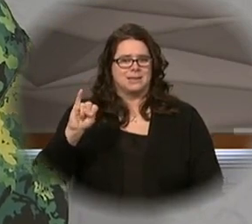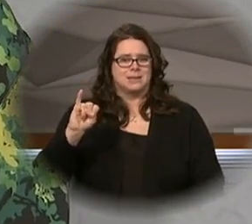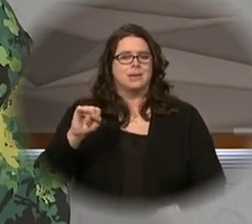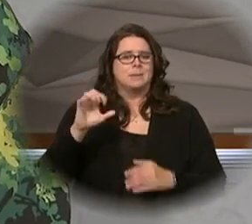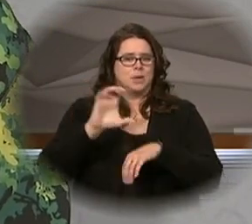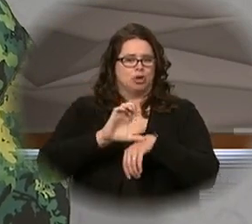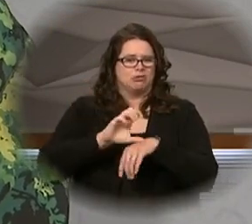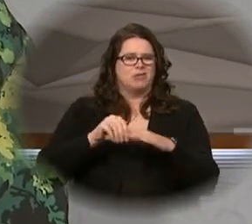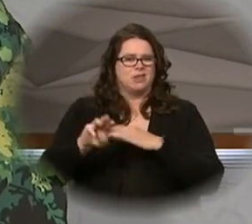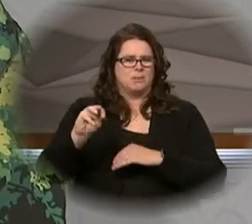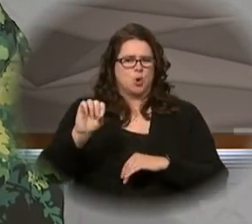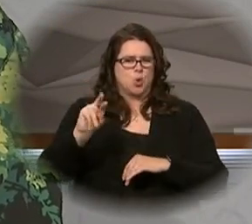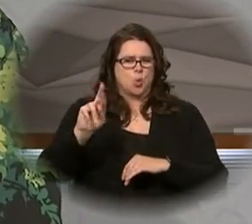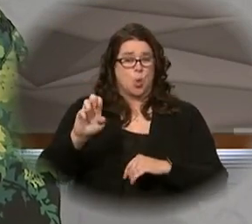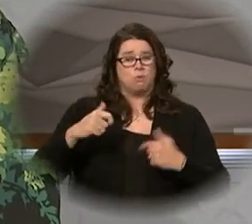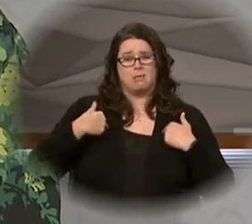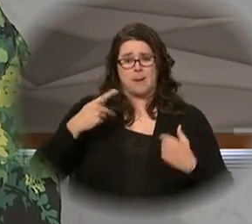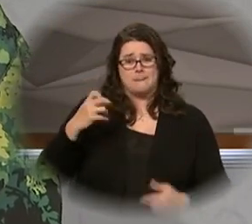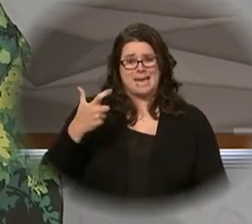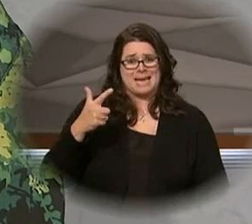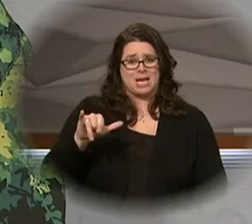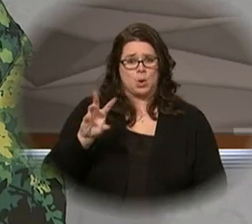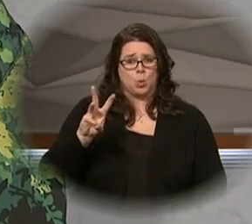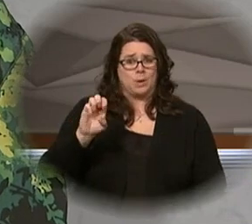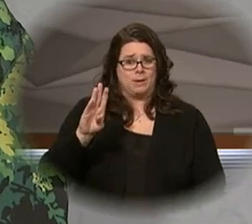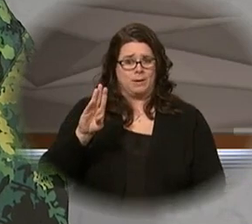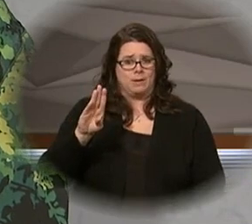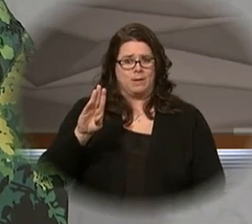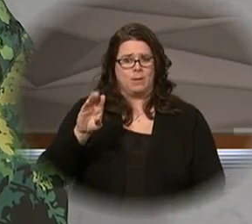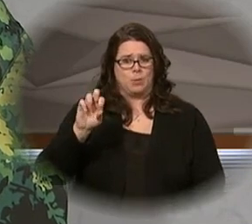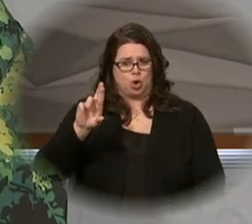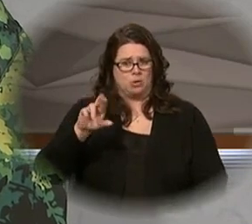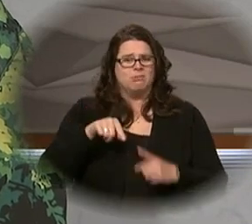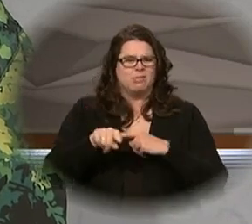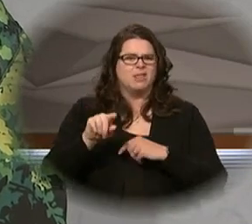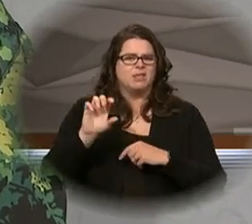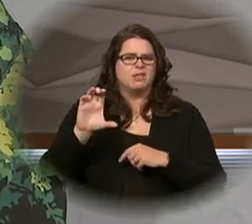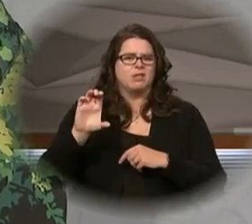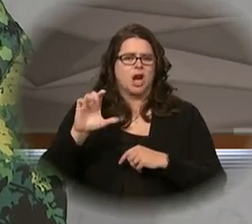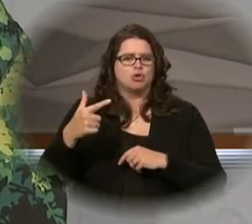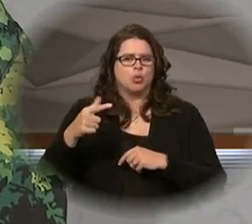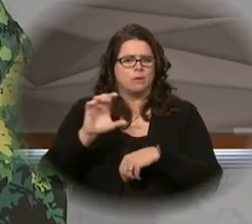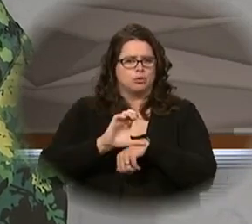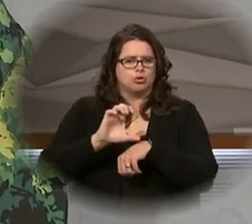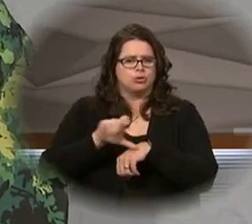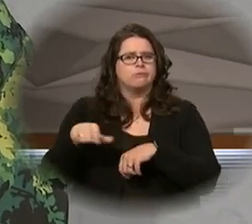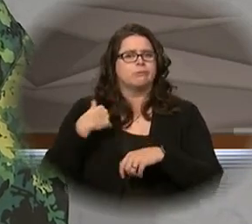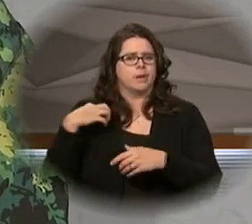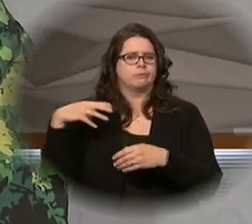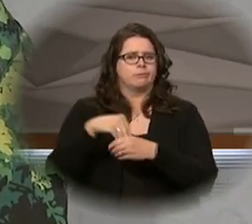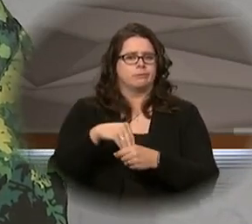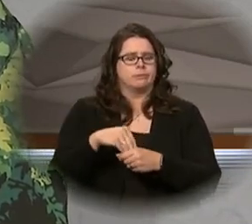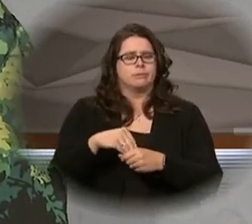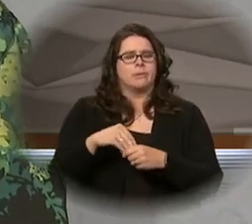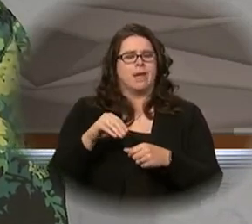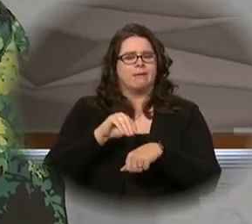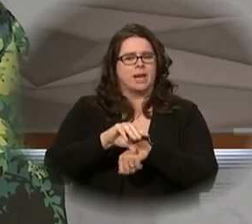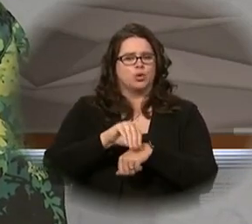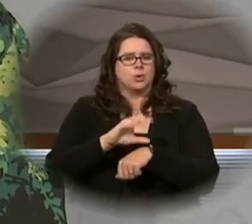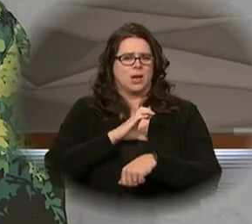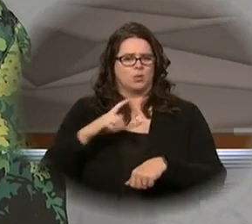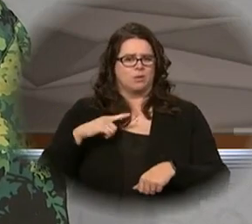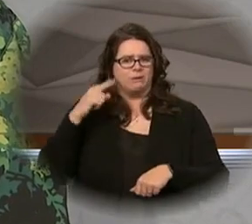am Peggy Weber, a member of St. Patrick Parish in Cottage Grove and serve as a member of the Apostolate Advisory